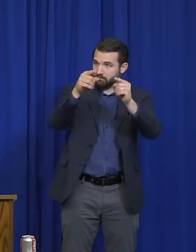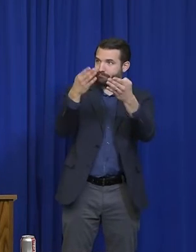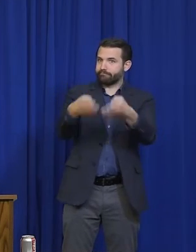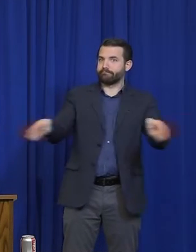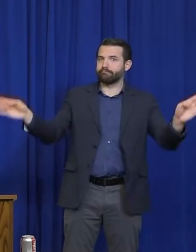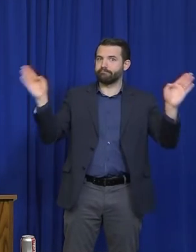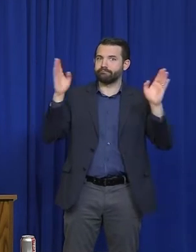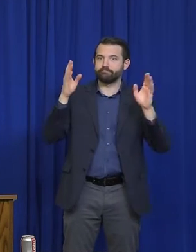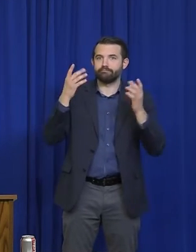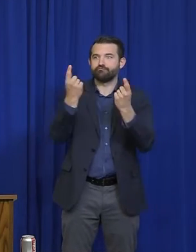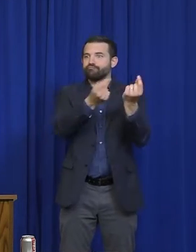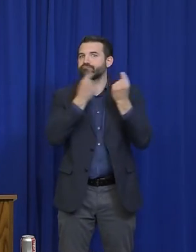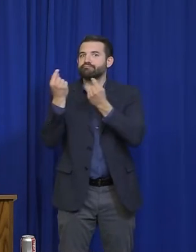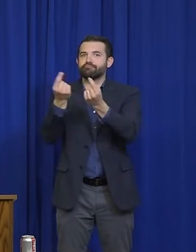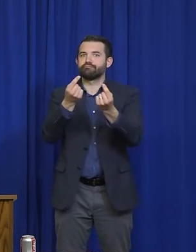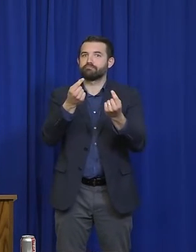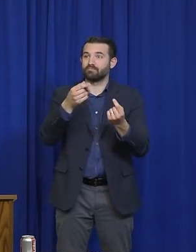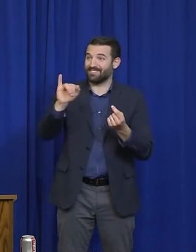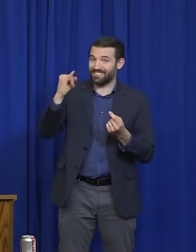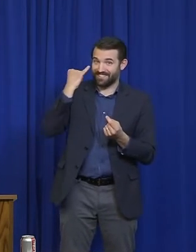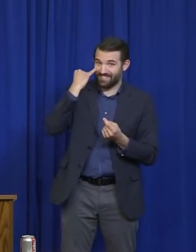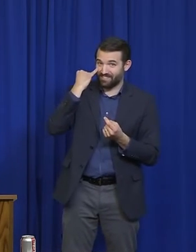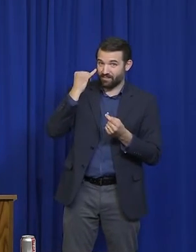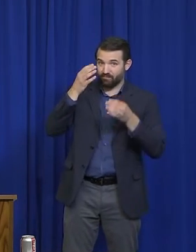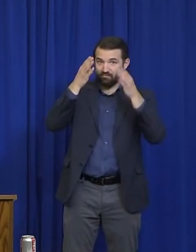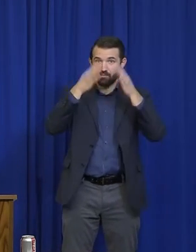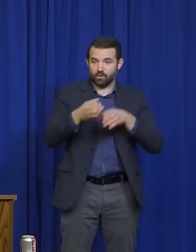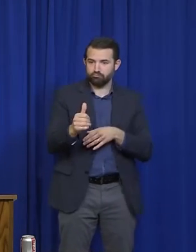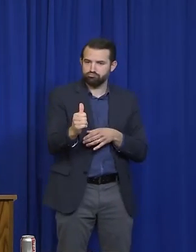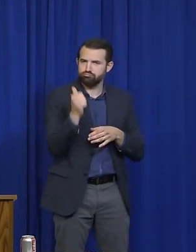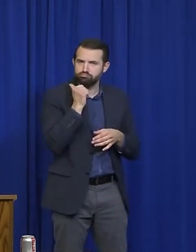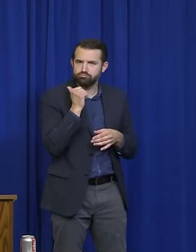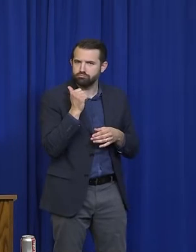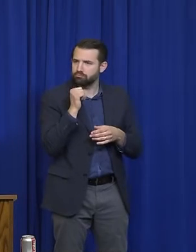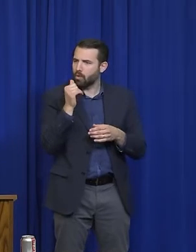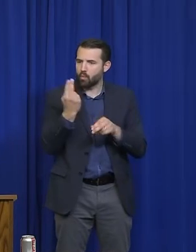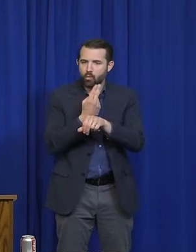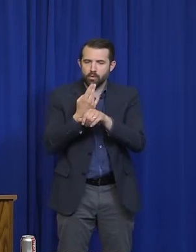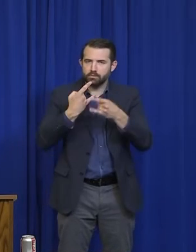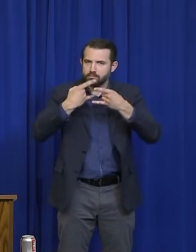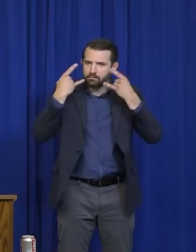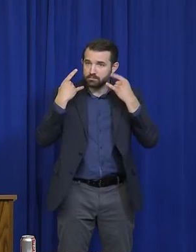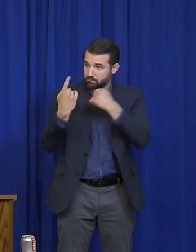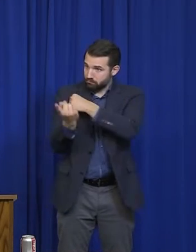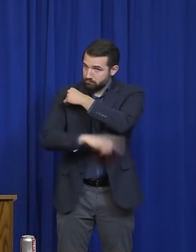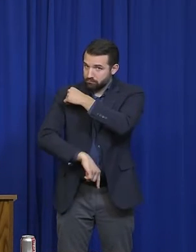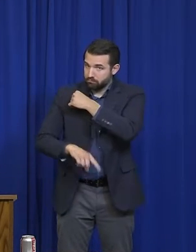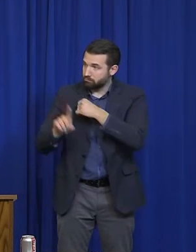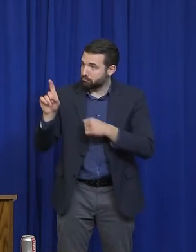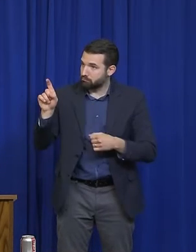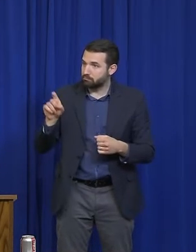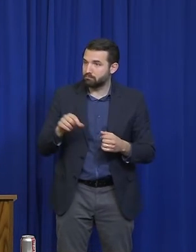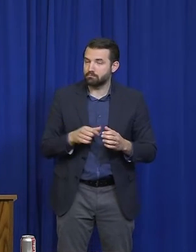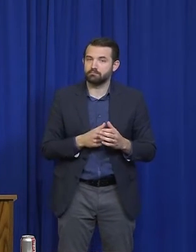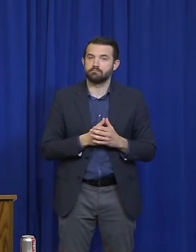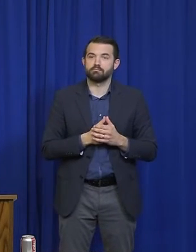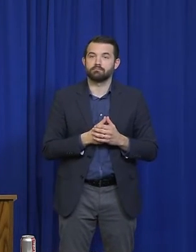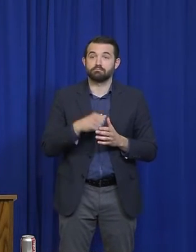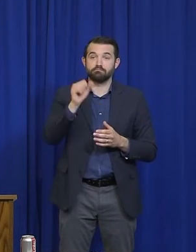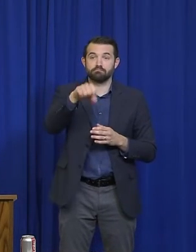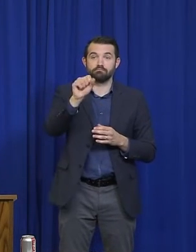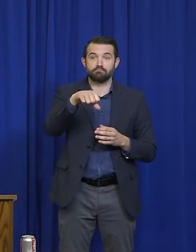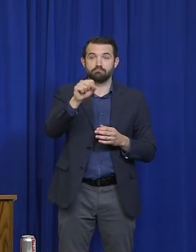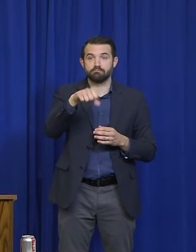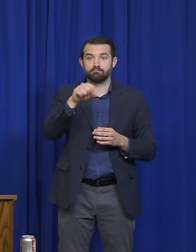potential penalty if those aren't worn in such a setting? Yes, the same penalty that applies to any